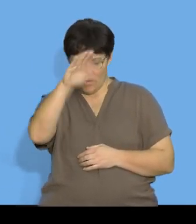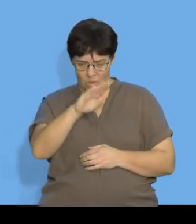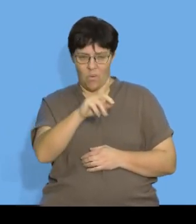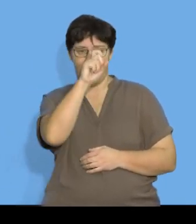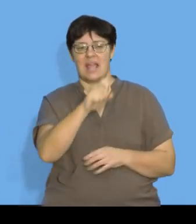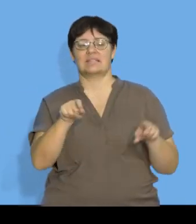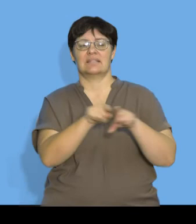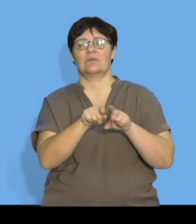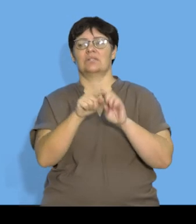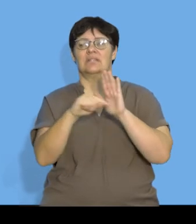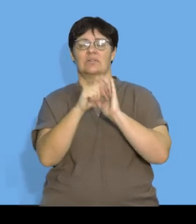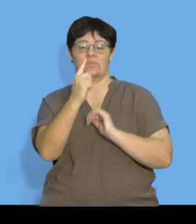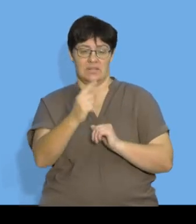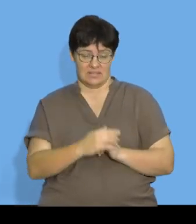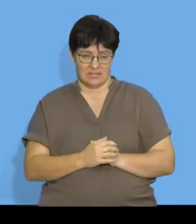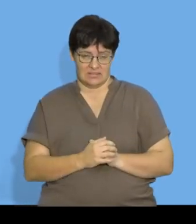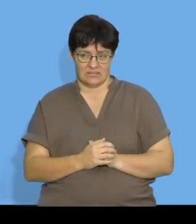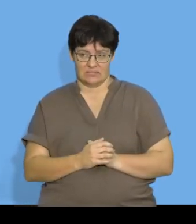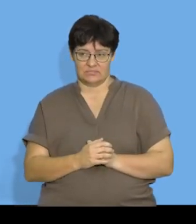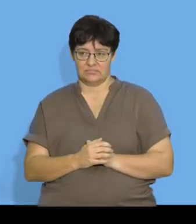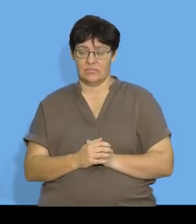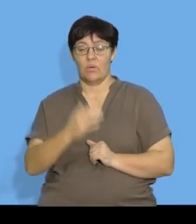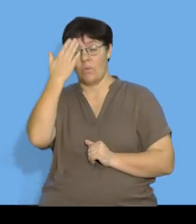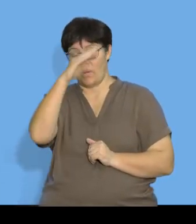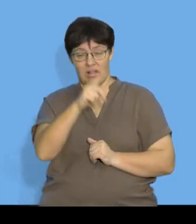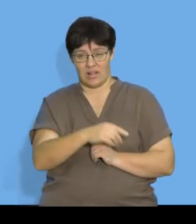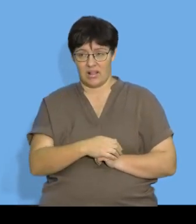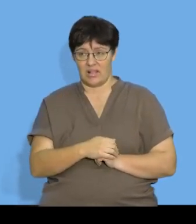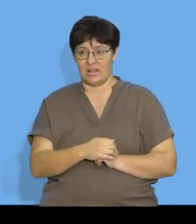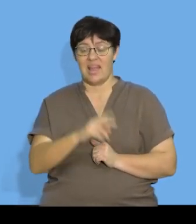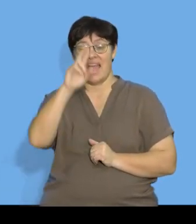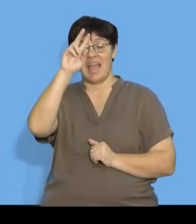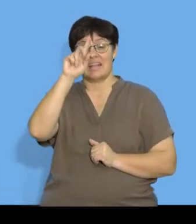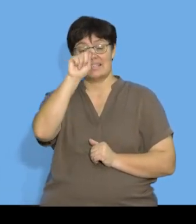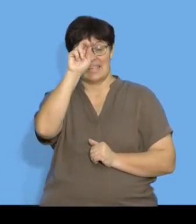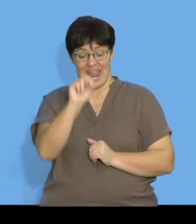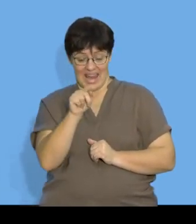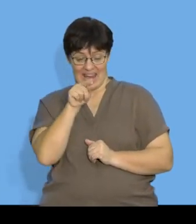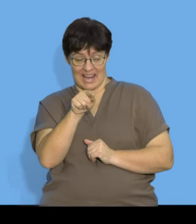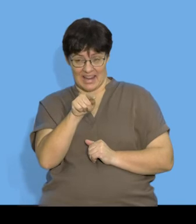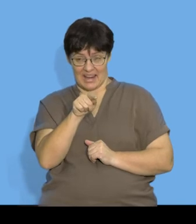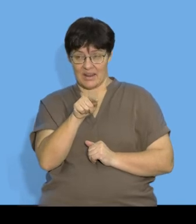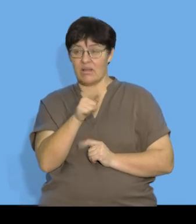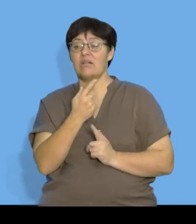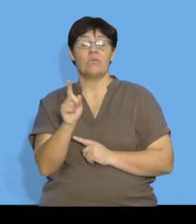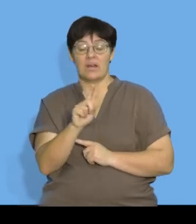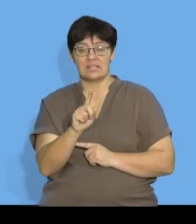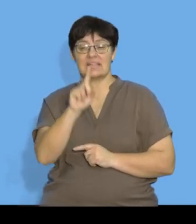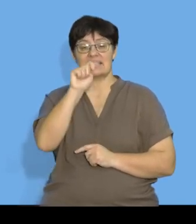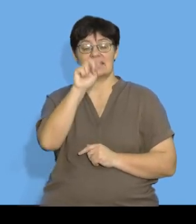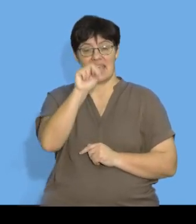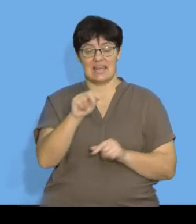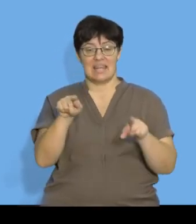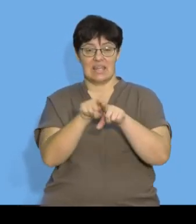we know that the nth term of the sequence comes in the form of tn is equal to a